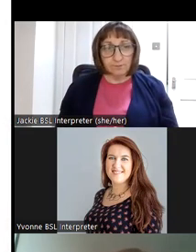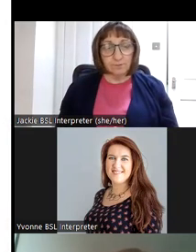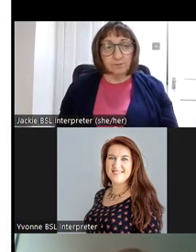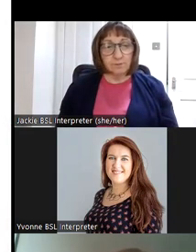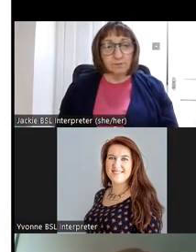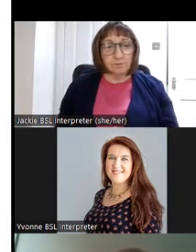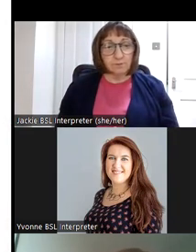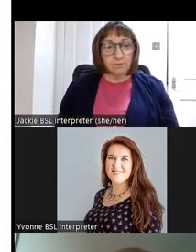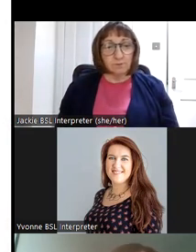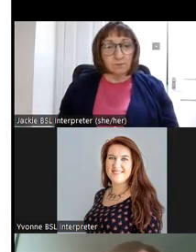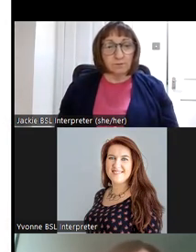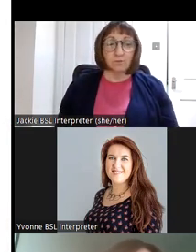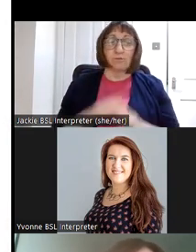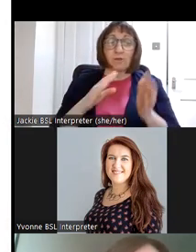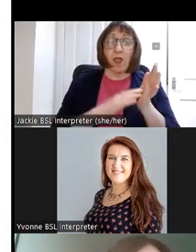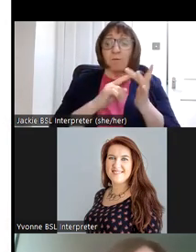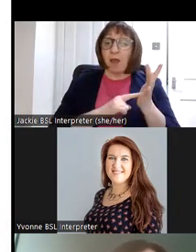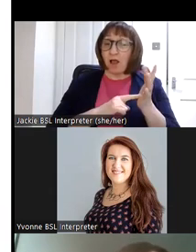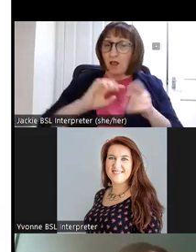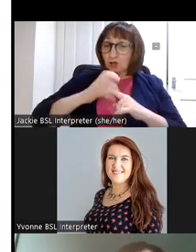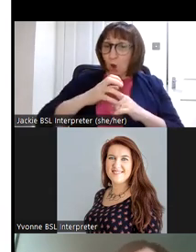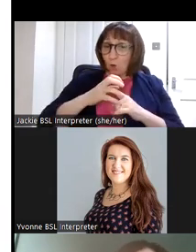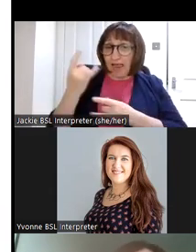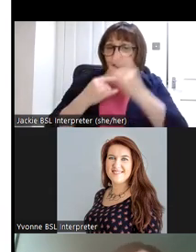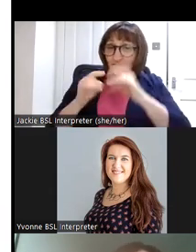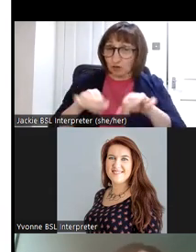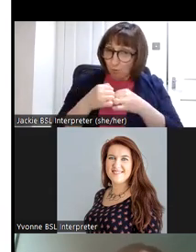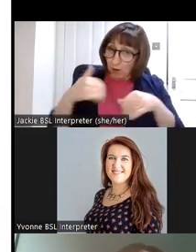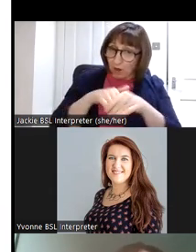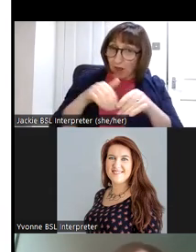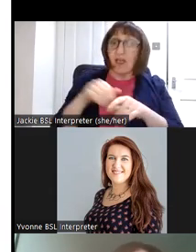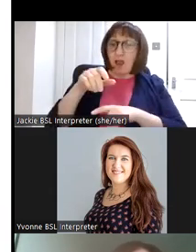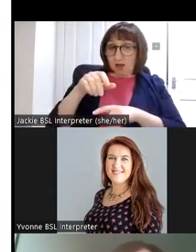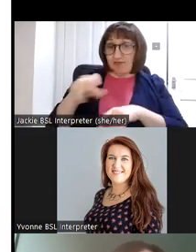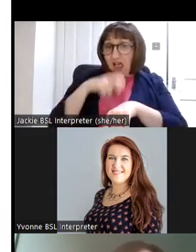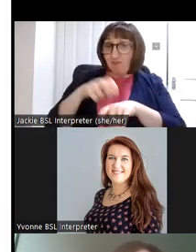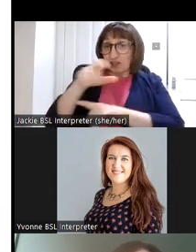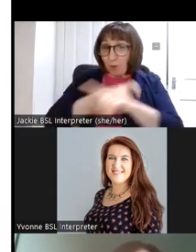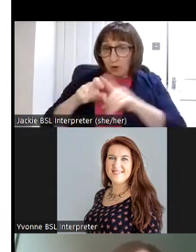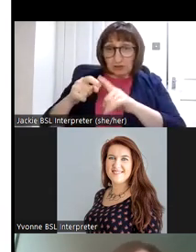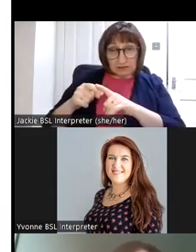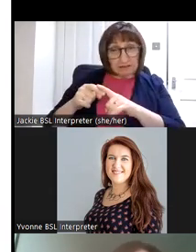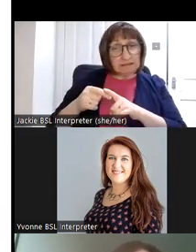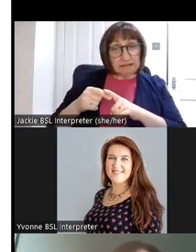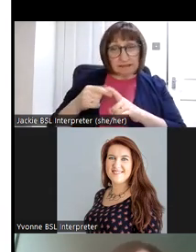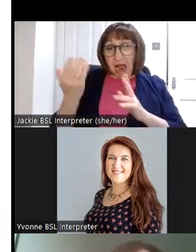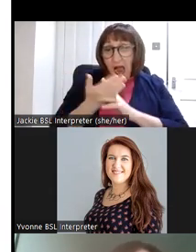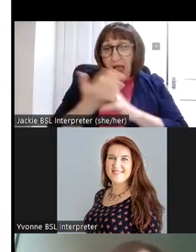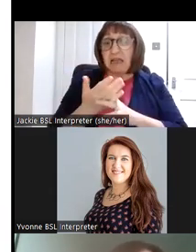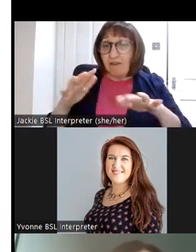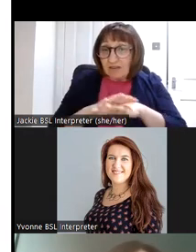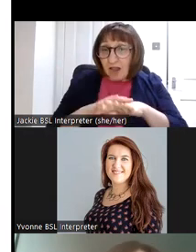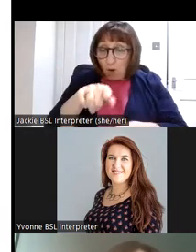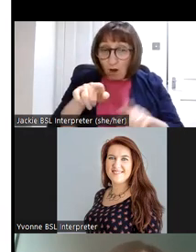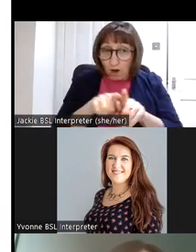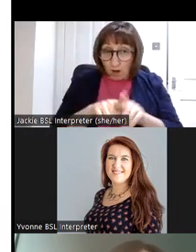uh milltown heritage group who are also within the irish community archive network assisted a landowner with the preservation of